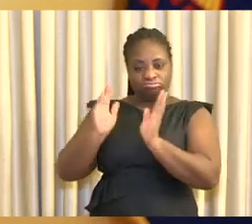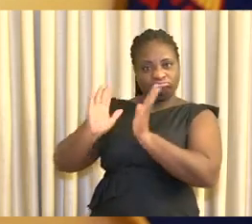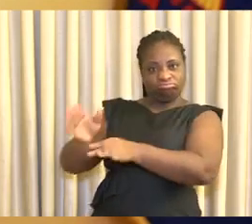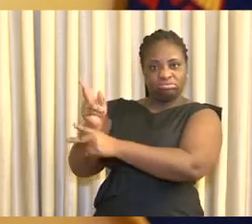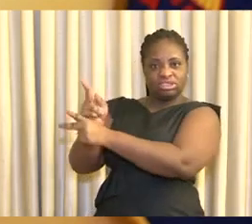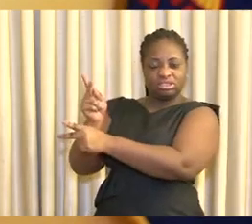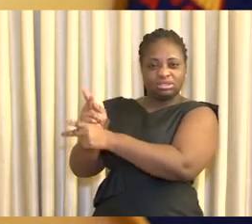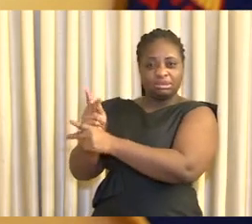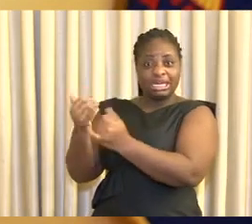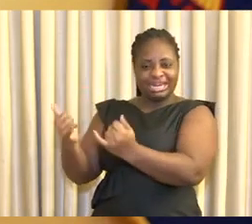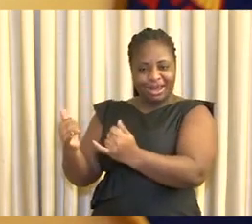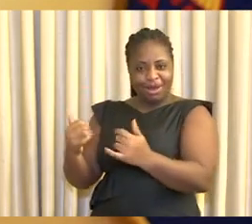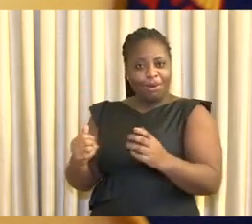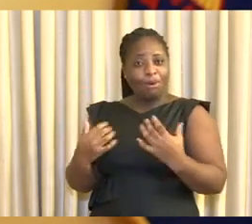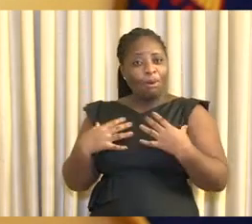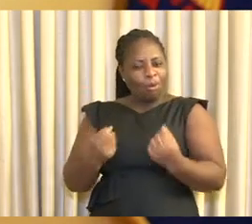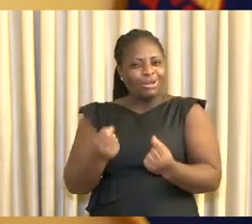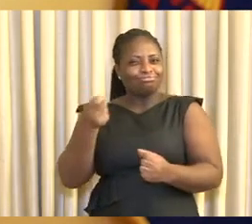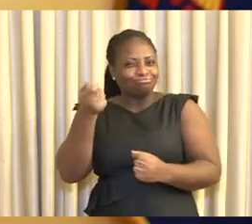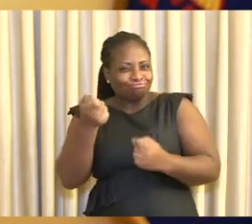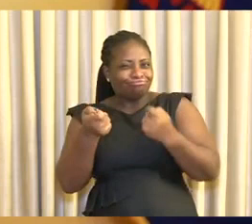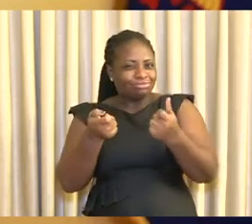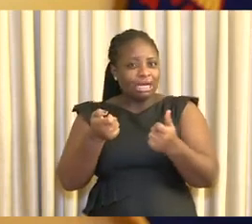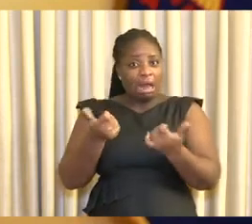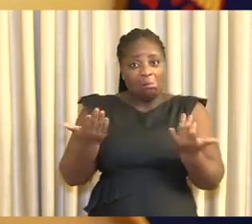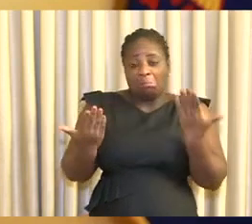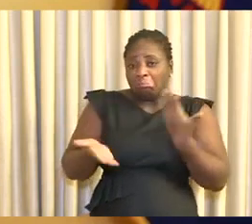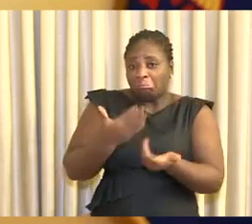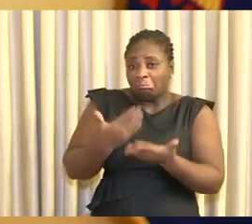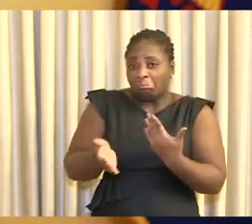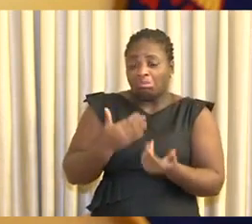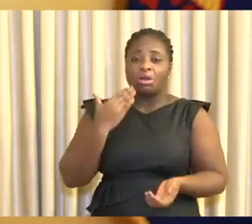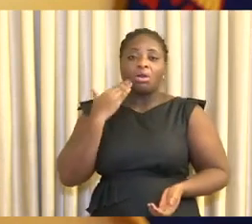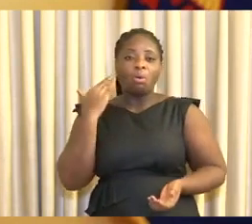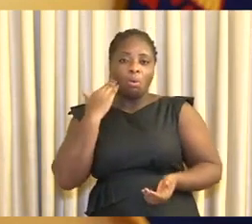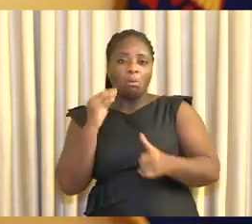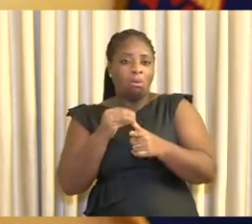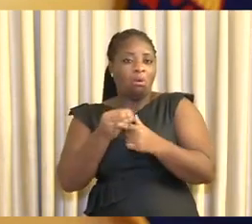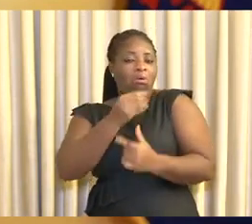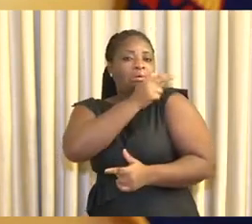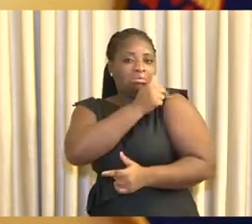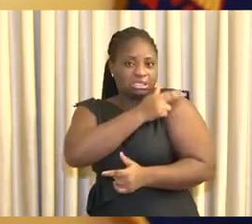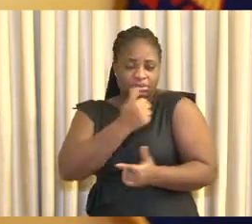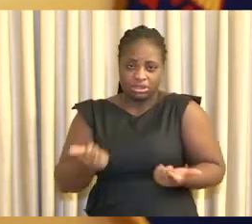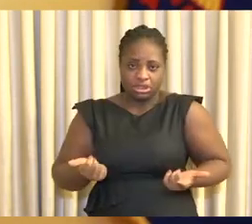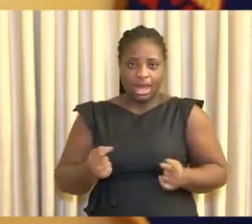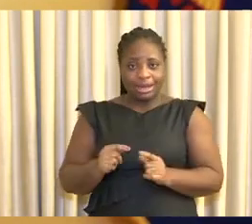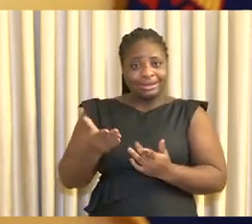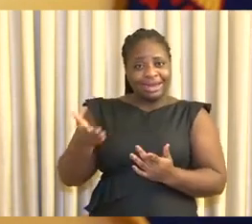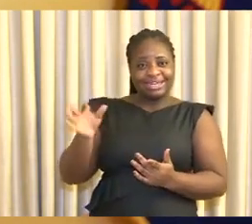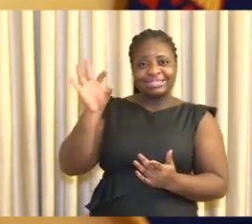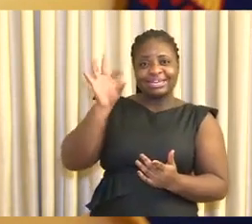are responding to treatment either in their homes or in treatment facilities. These